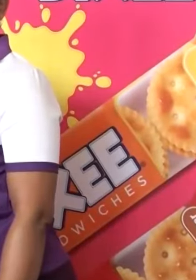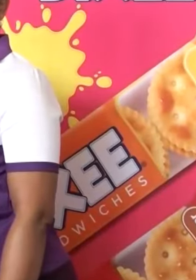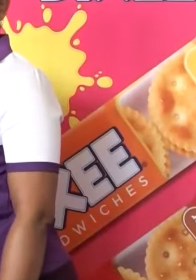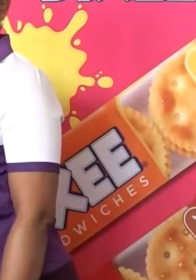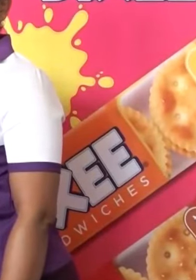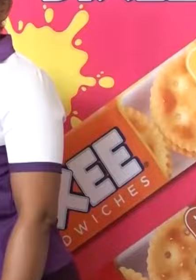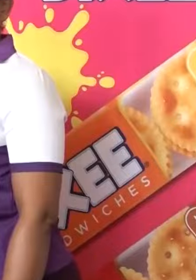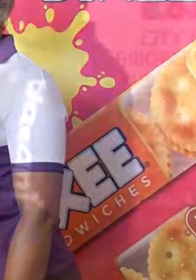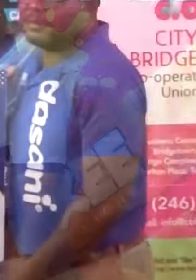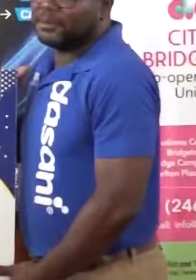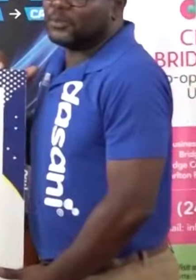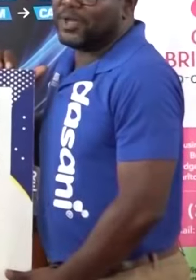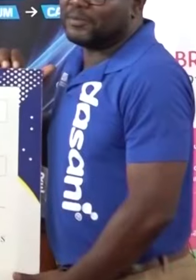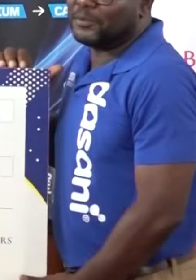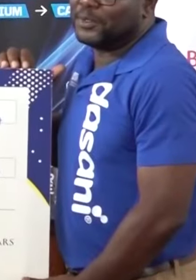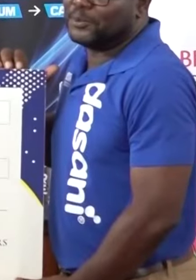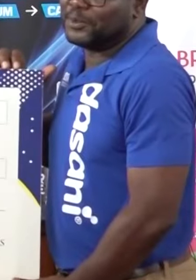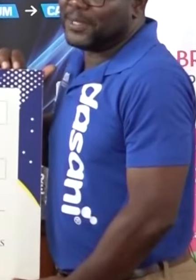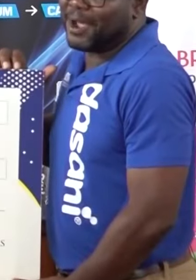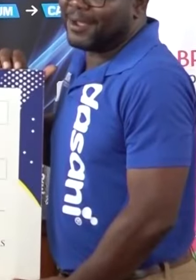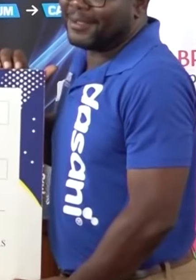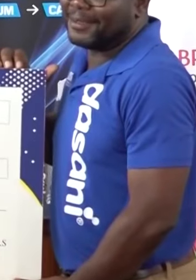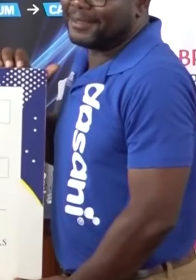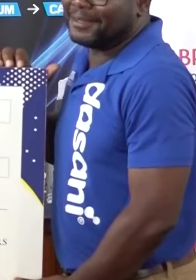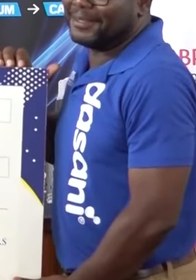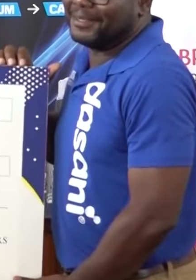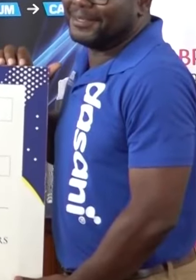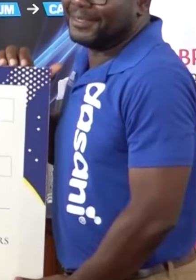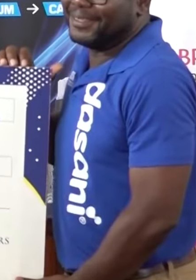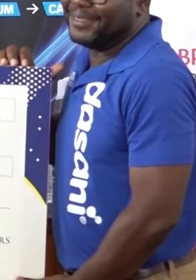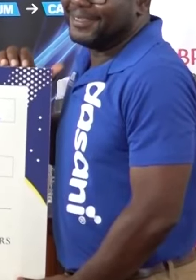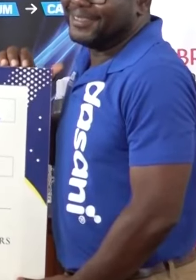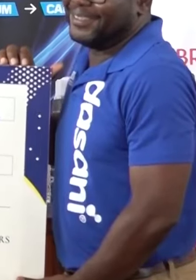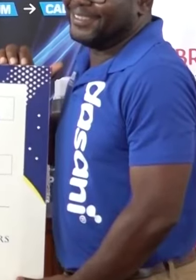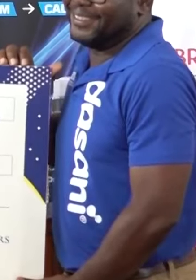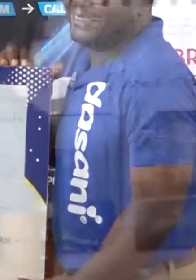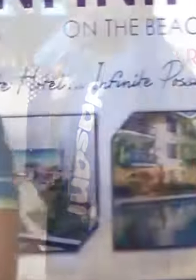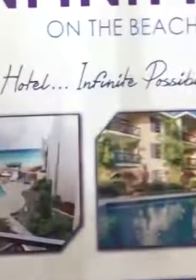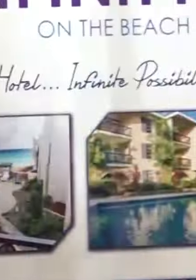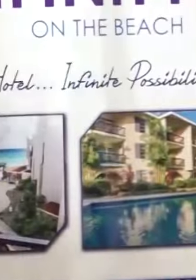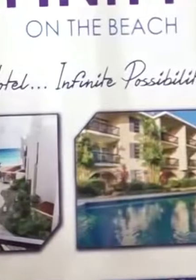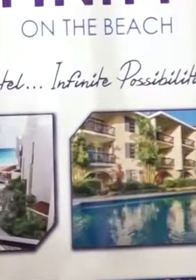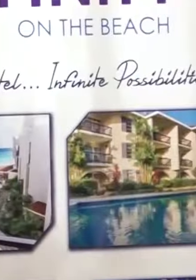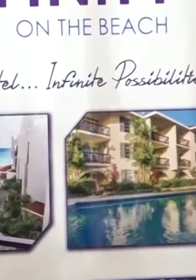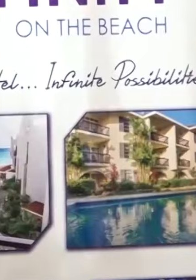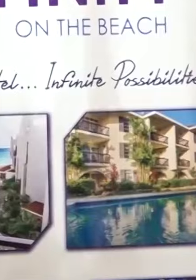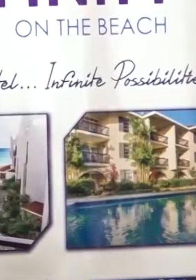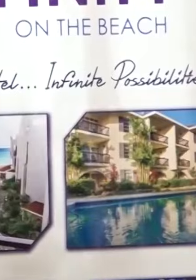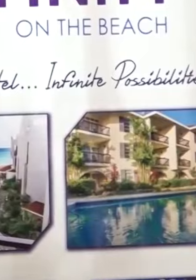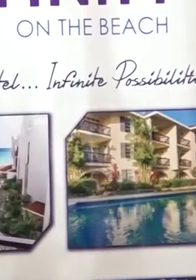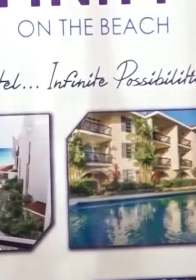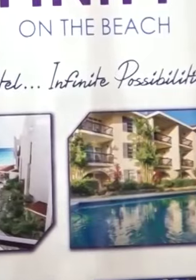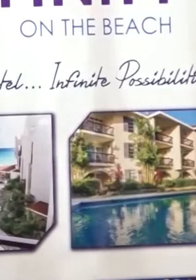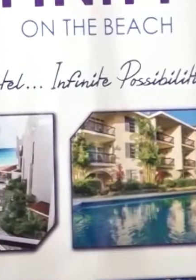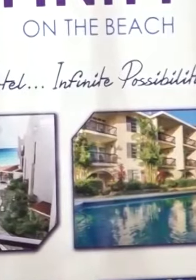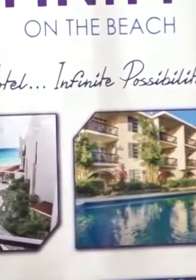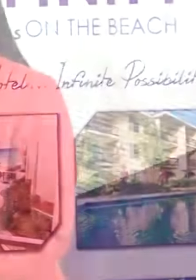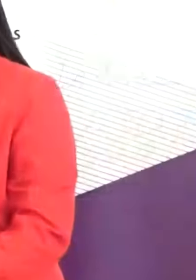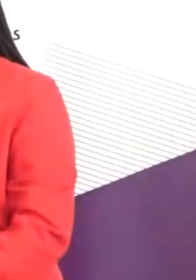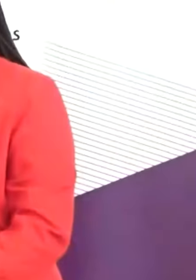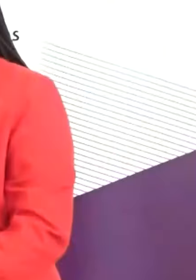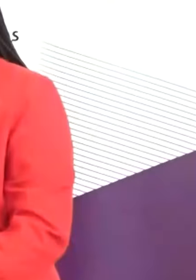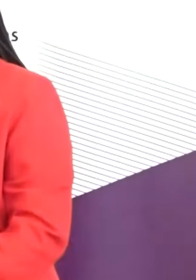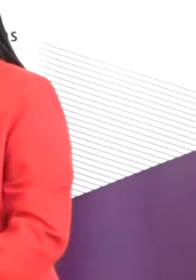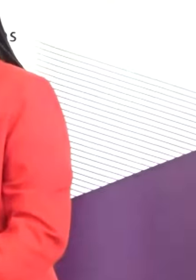During a ceremony at Queen's College last evening, title sponsor the Sandy Powerade and a number of others said they are happy to be on board once